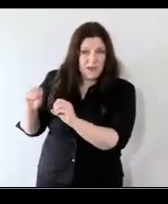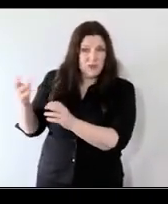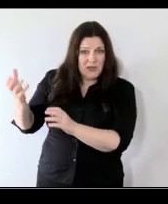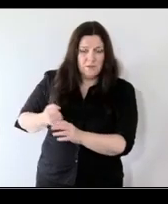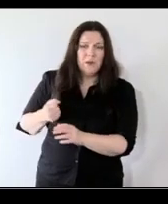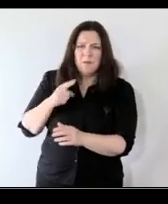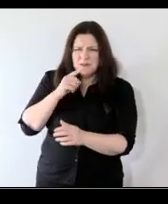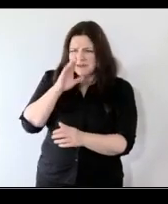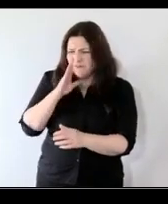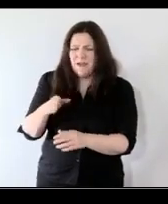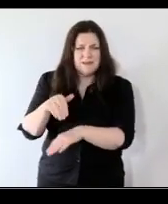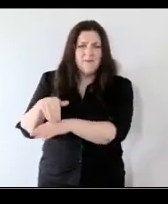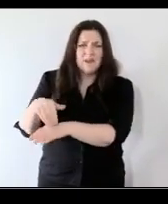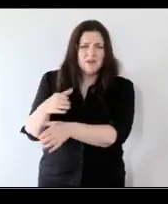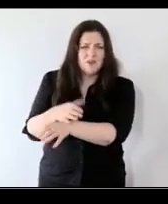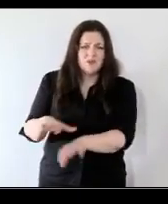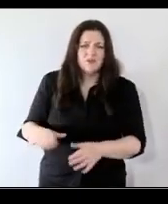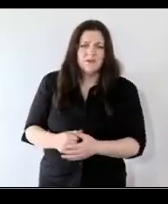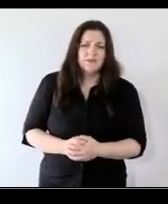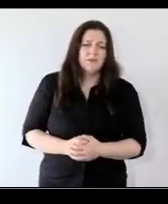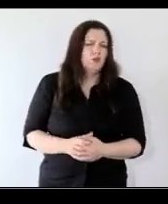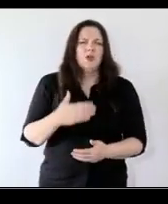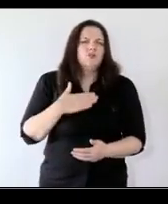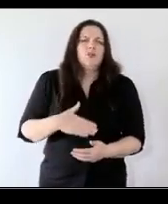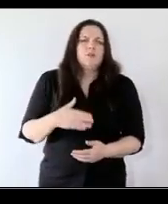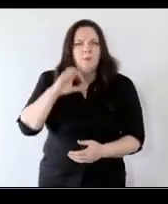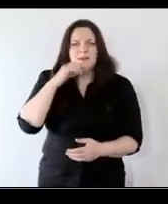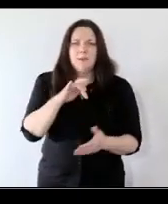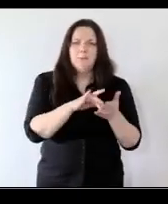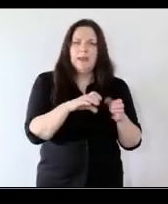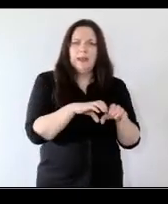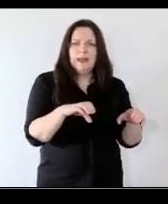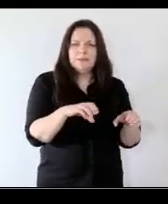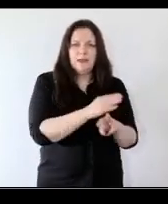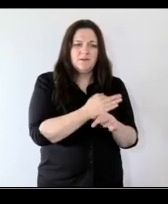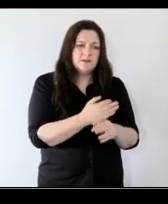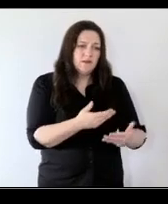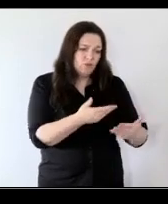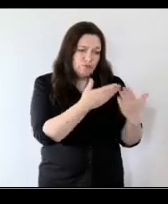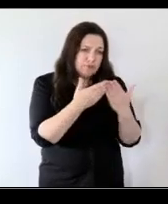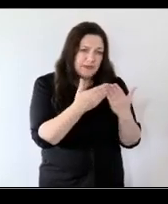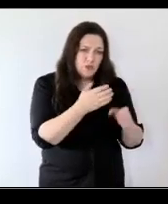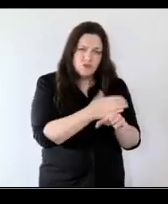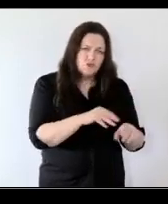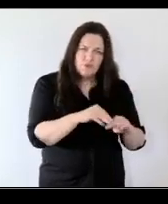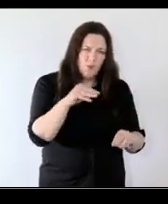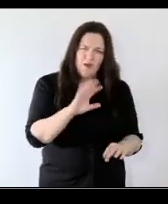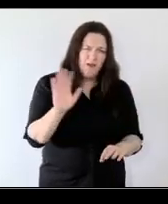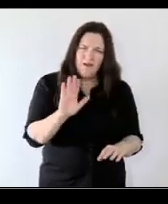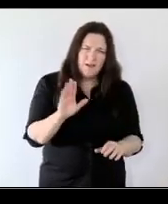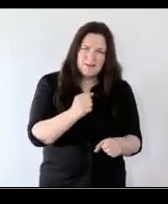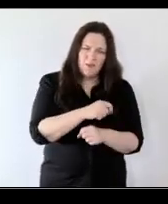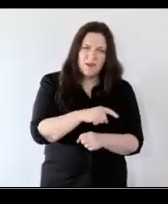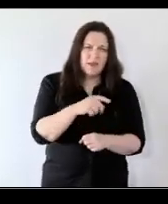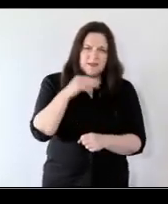direct effects uh they're not just because you know middle class parents reach their children more and i think it's important that we